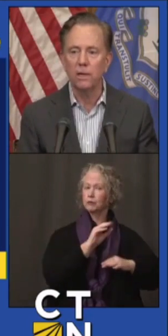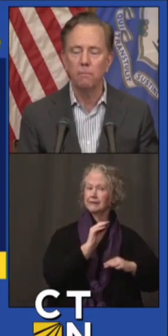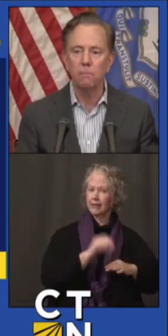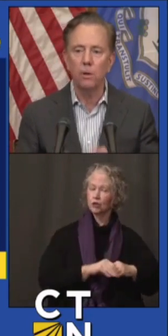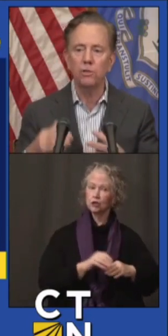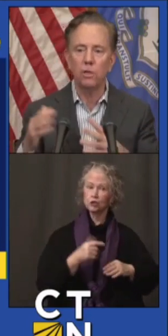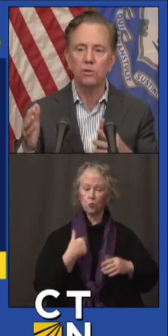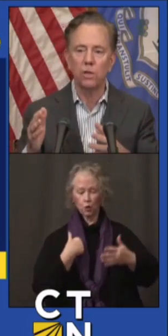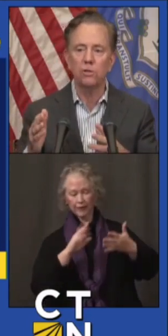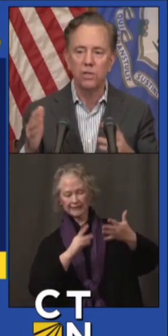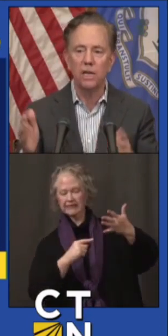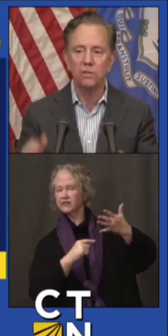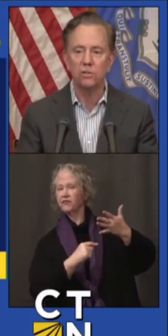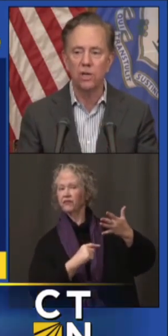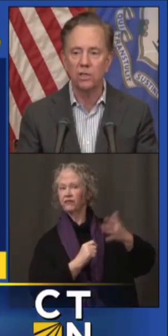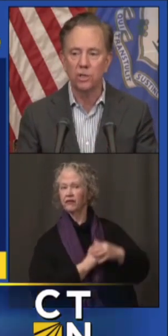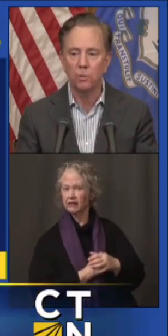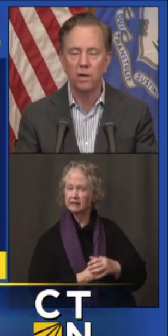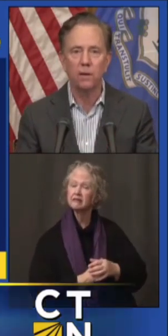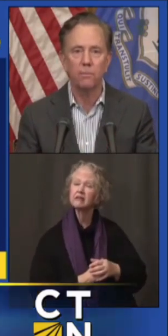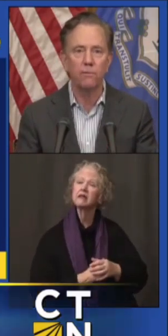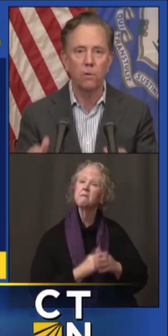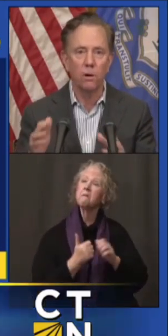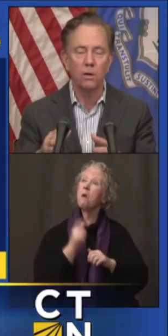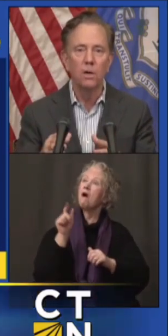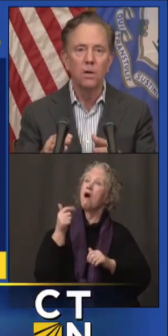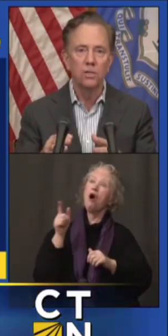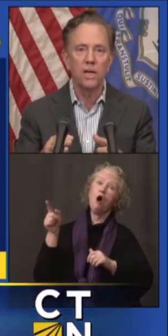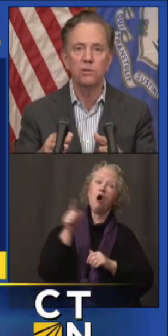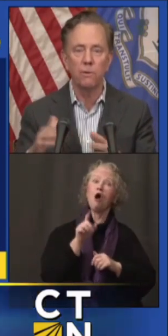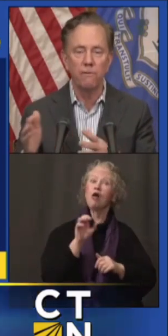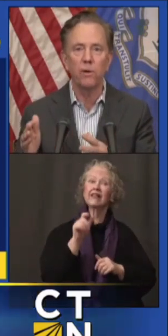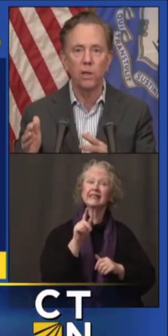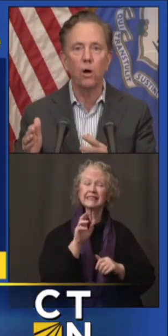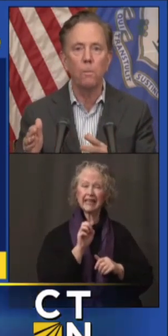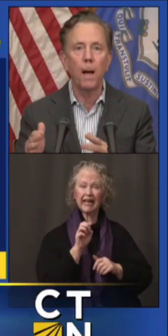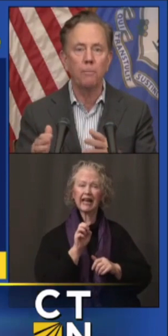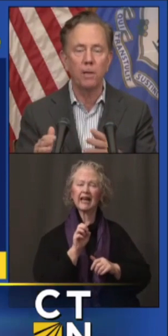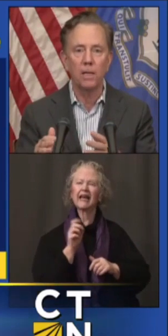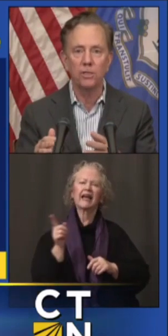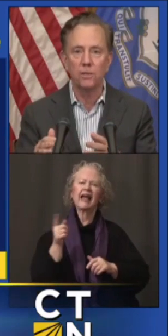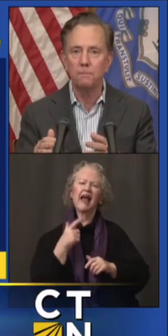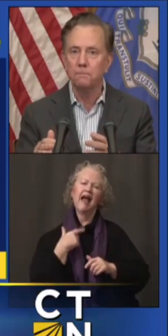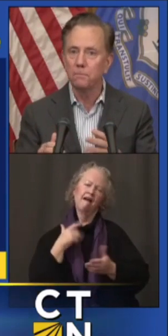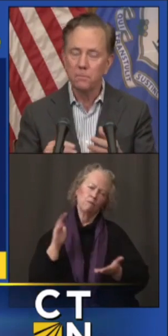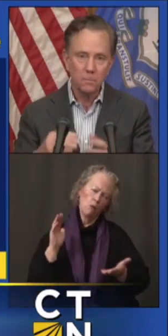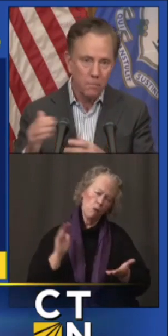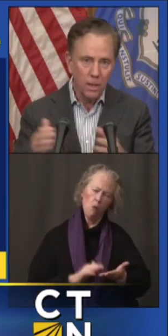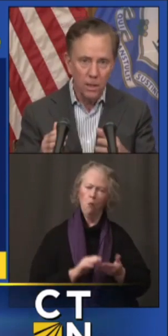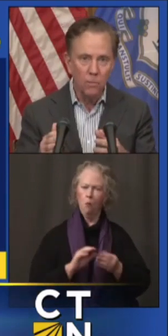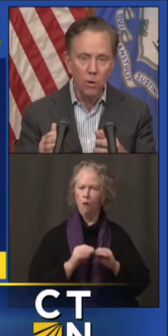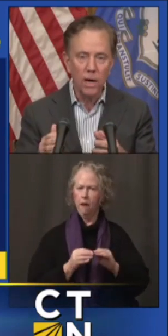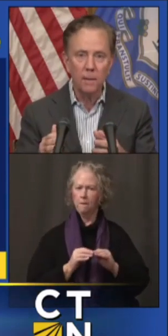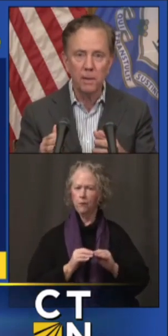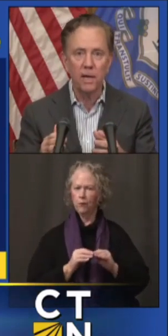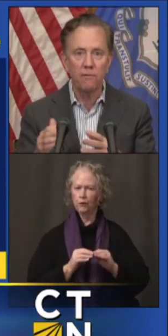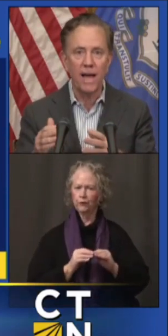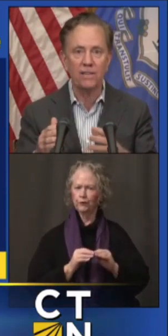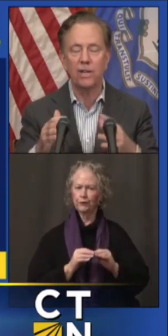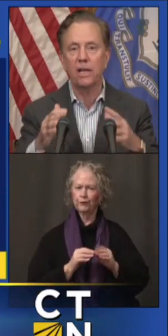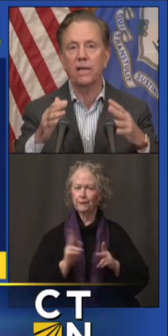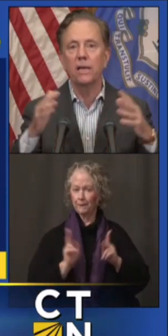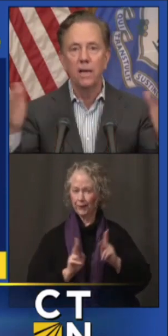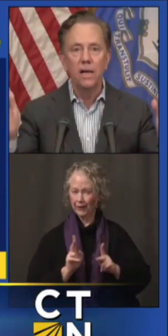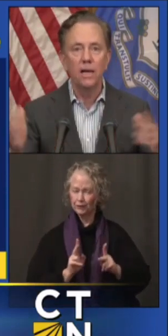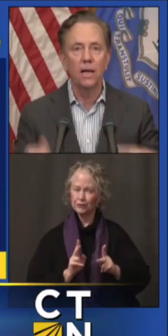country, most of those other states, as Josh has pointed out before, are states with very low population. A little more complicated